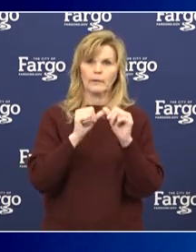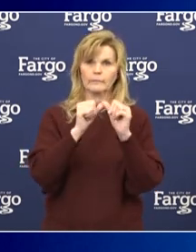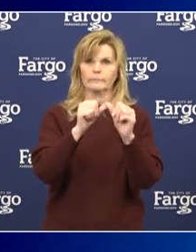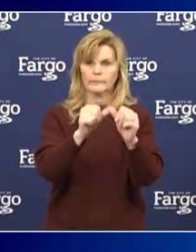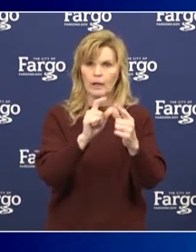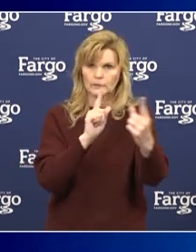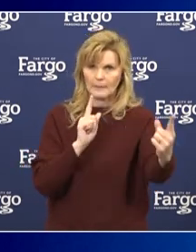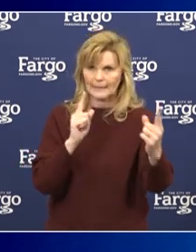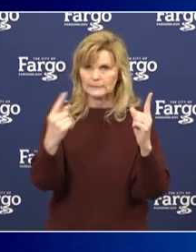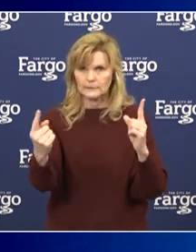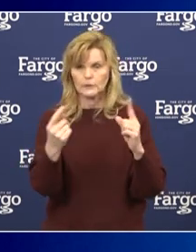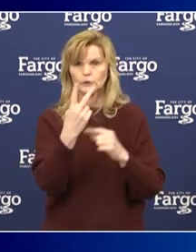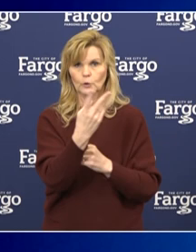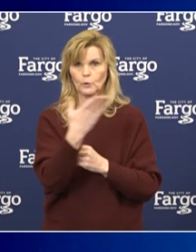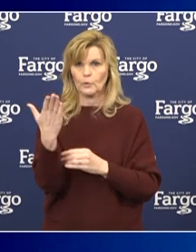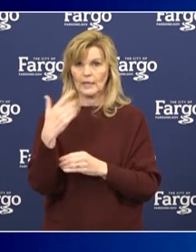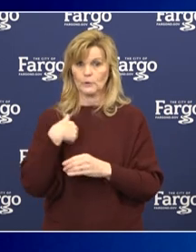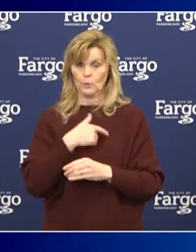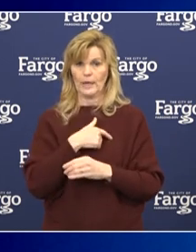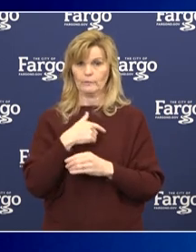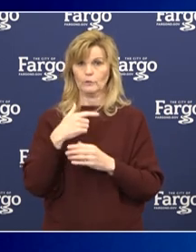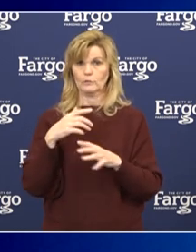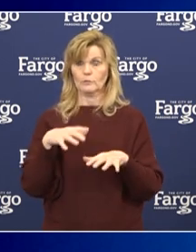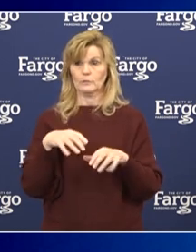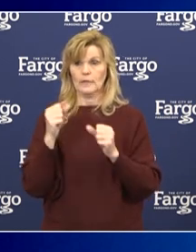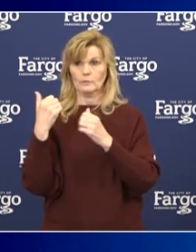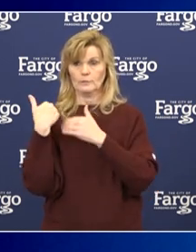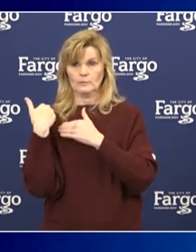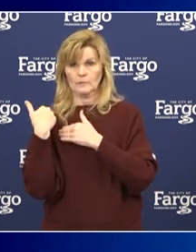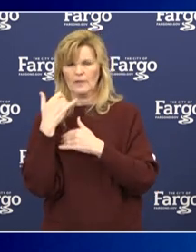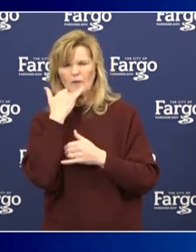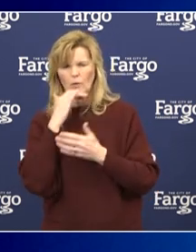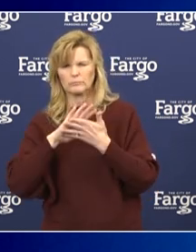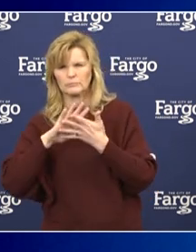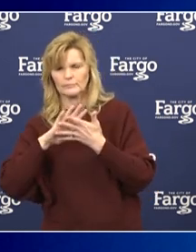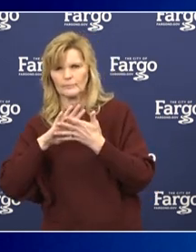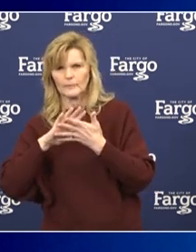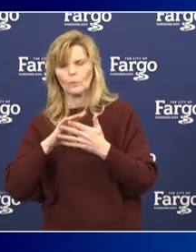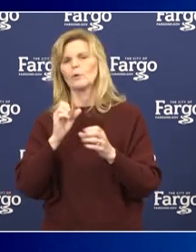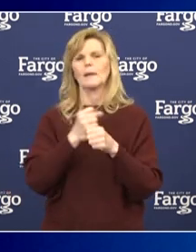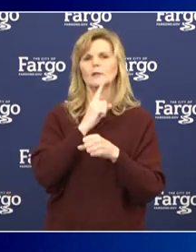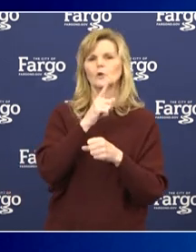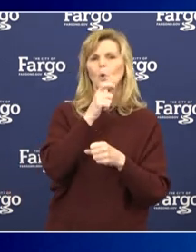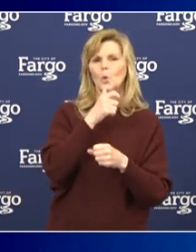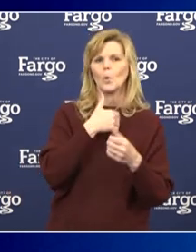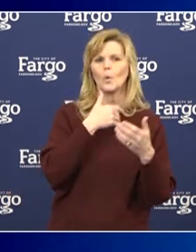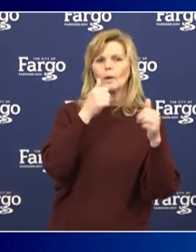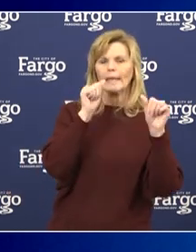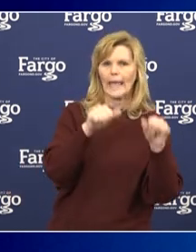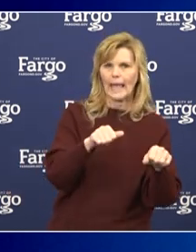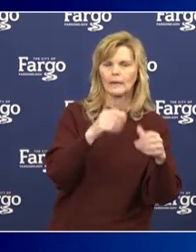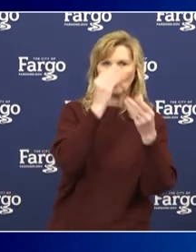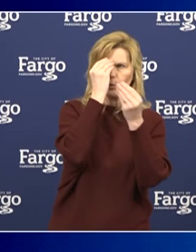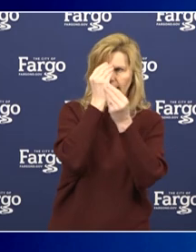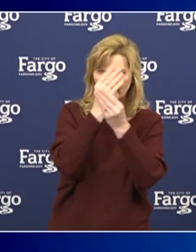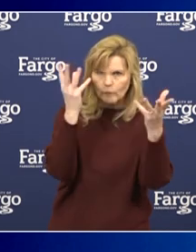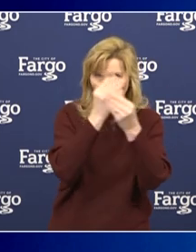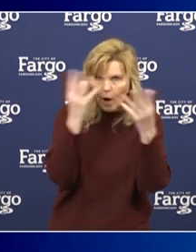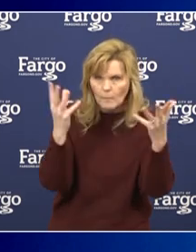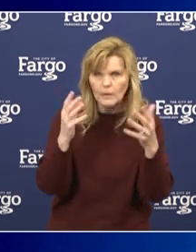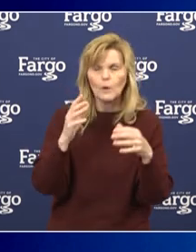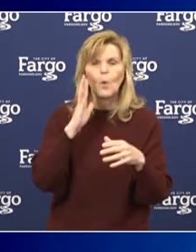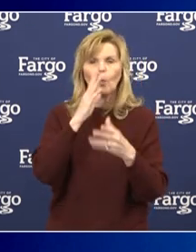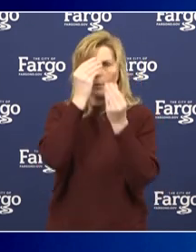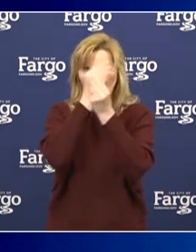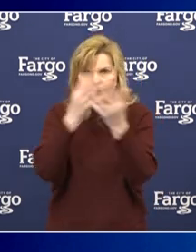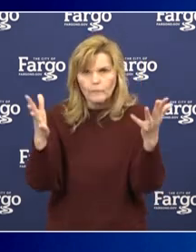things that we have to really account for and we'll do our best to make sure everyone has a chance, everyone's informed and we'll be on the radio, we'll